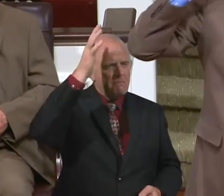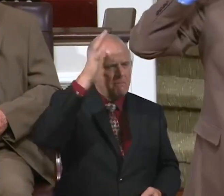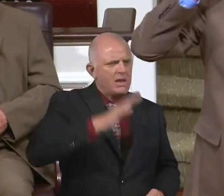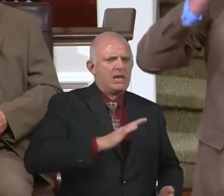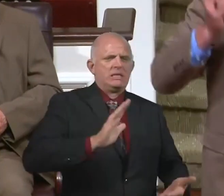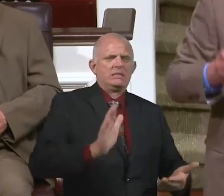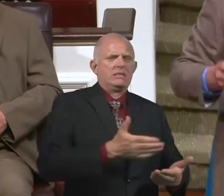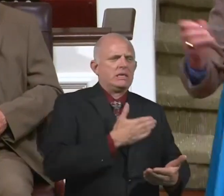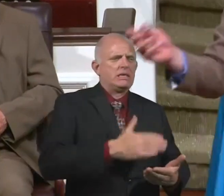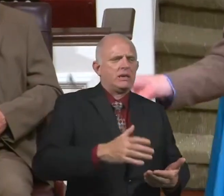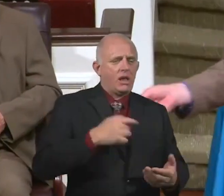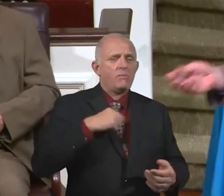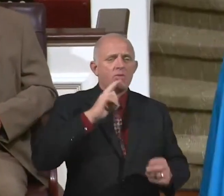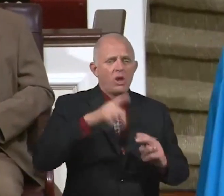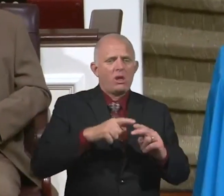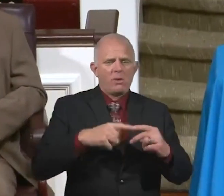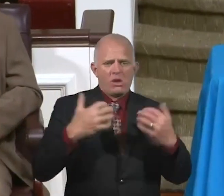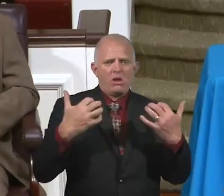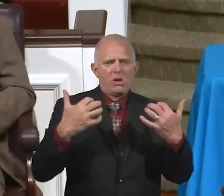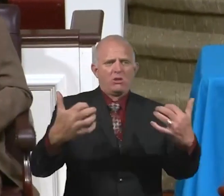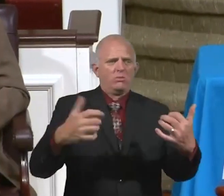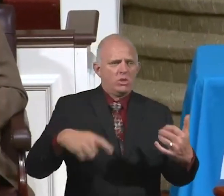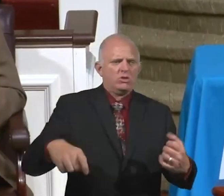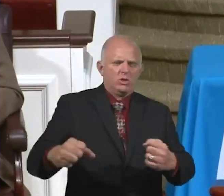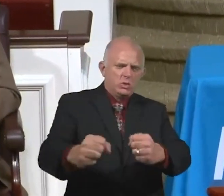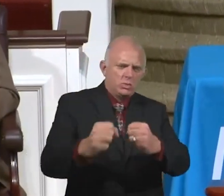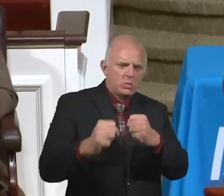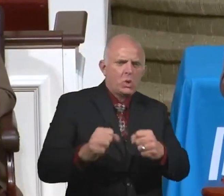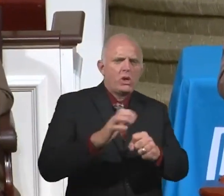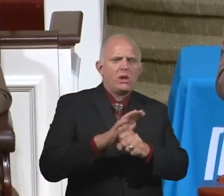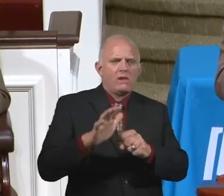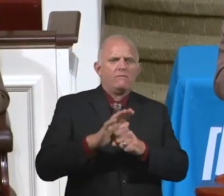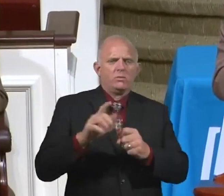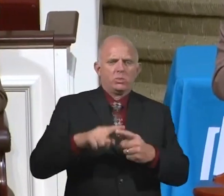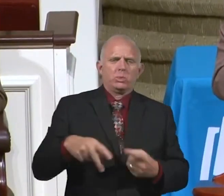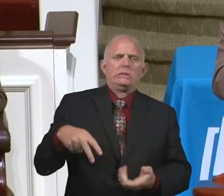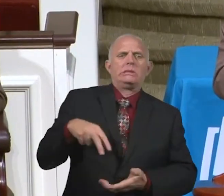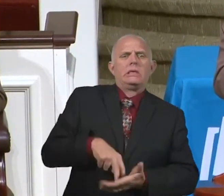audience. I'm talking strong enough to stand up to people that you know are falling out.